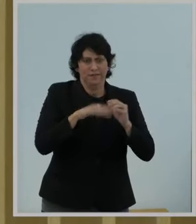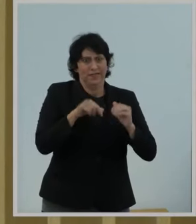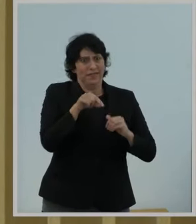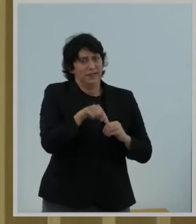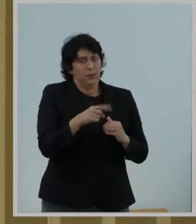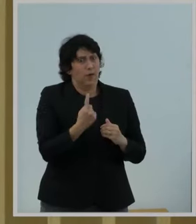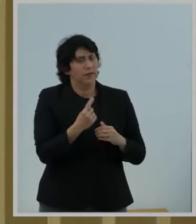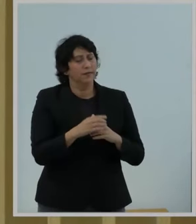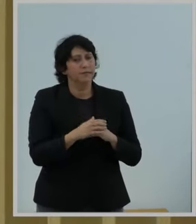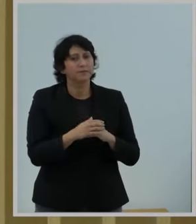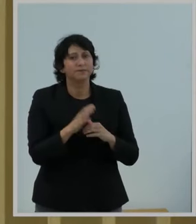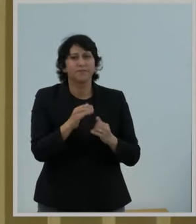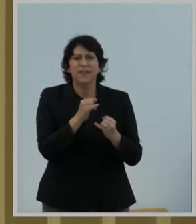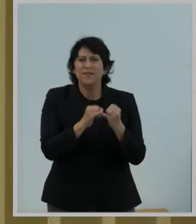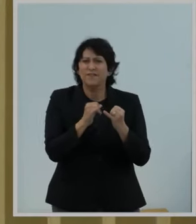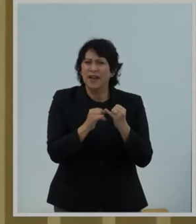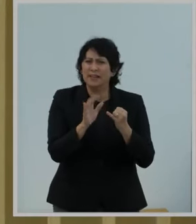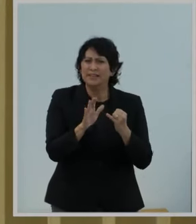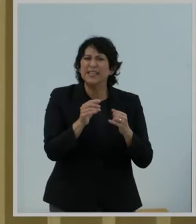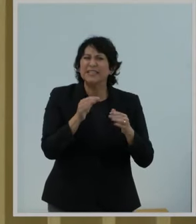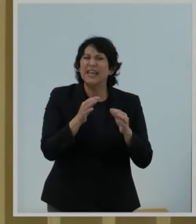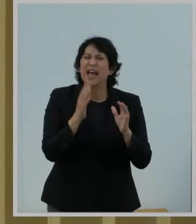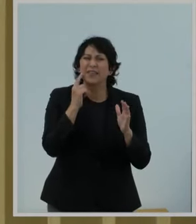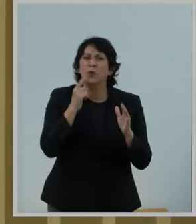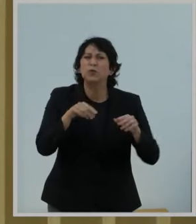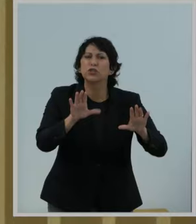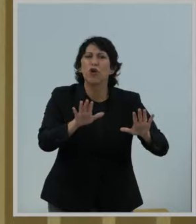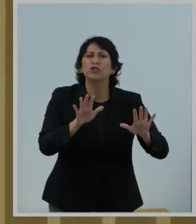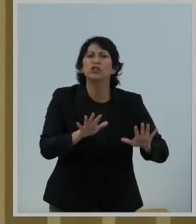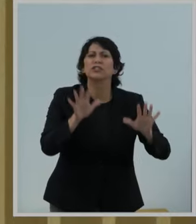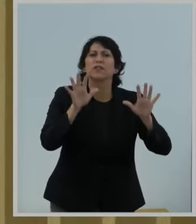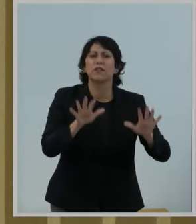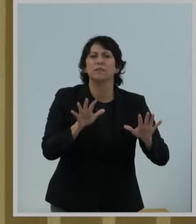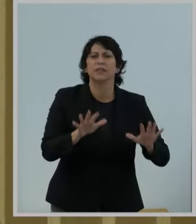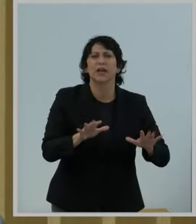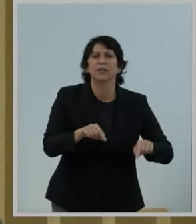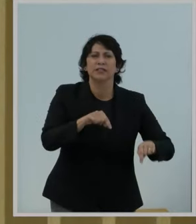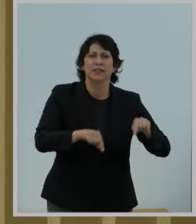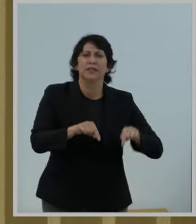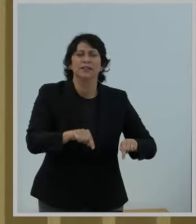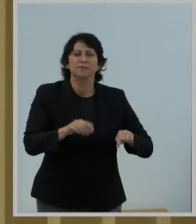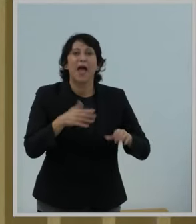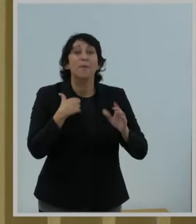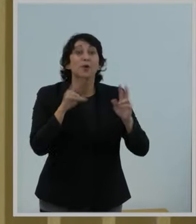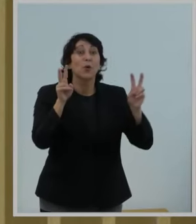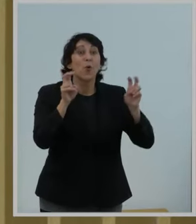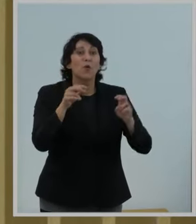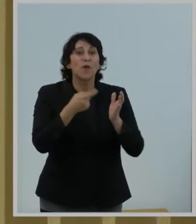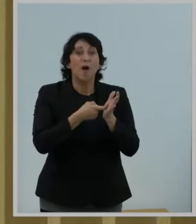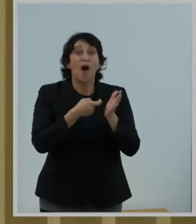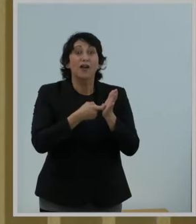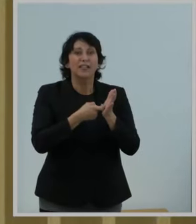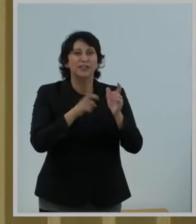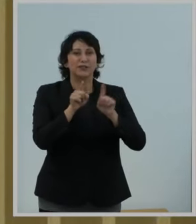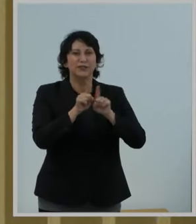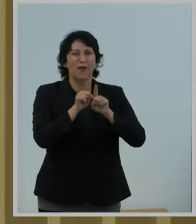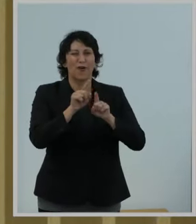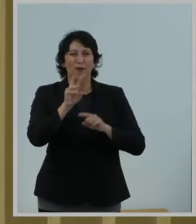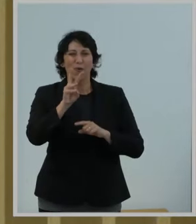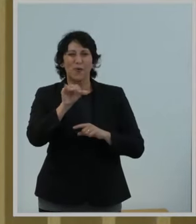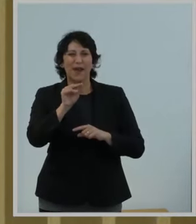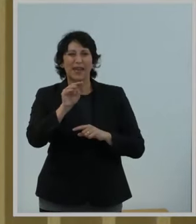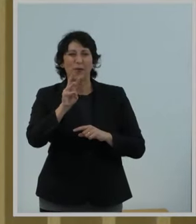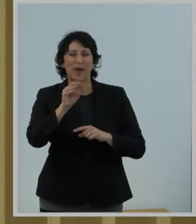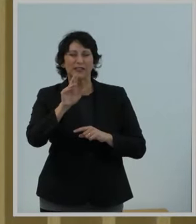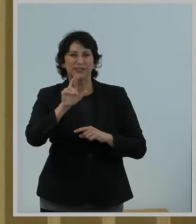Finally, I think it's important to take a step back. The hockey star, Wayne Gretzky, he famously described his